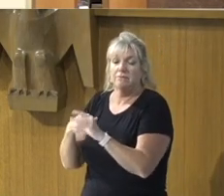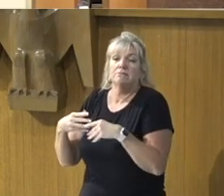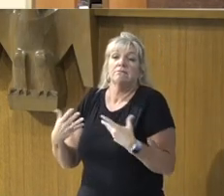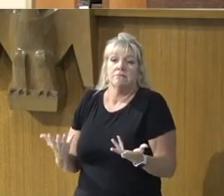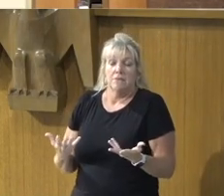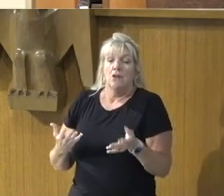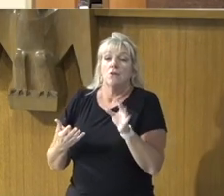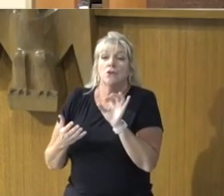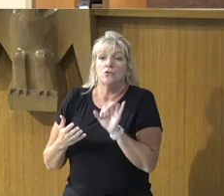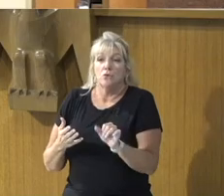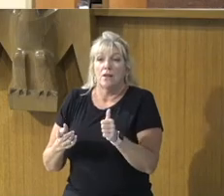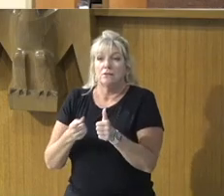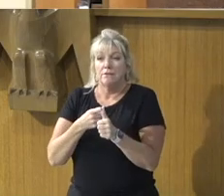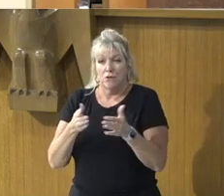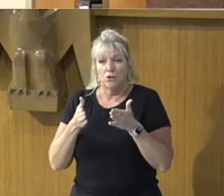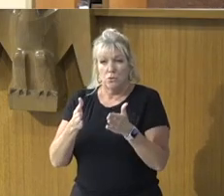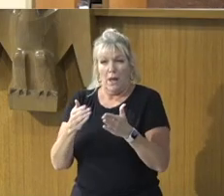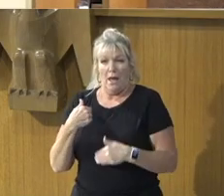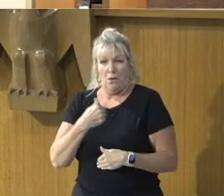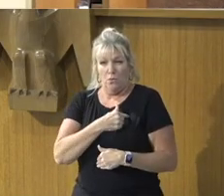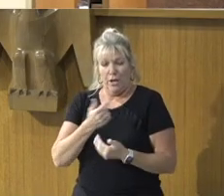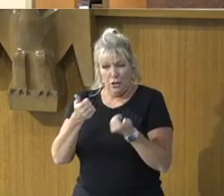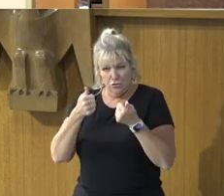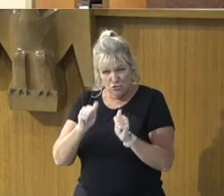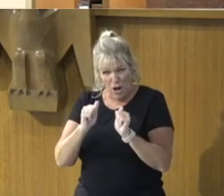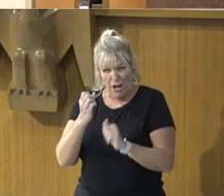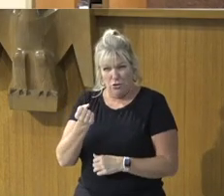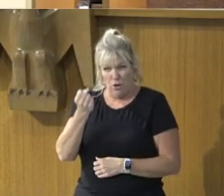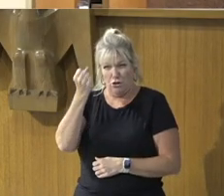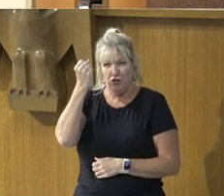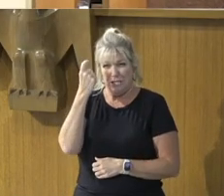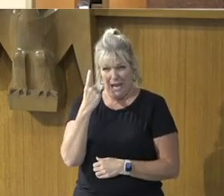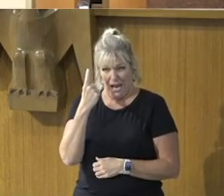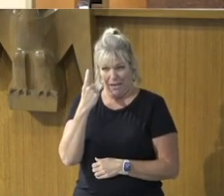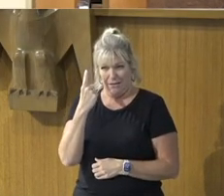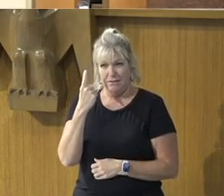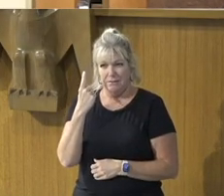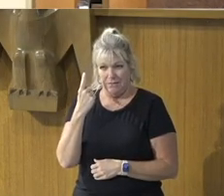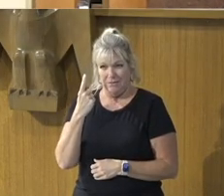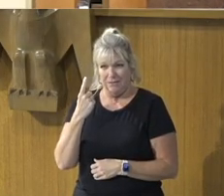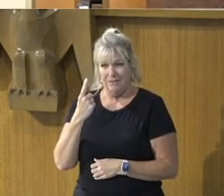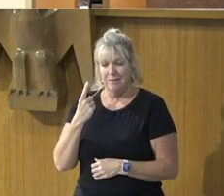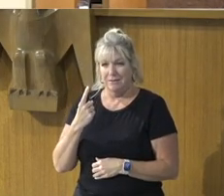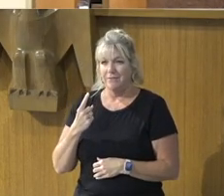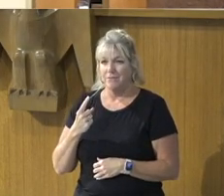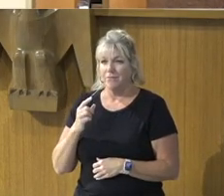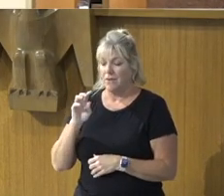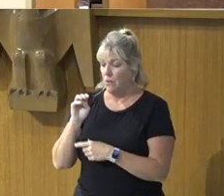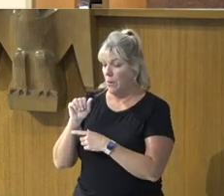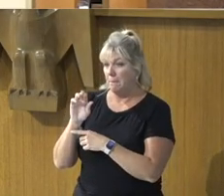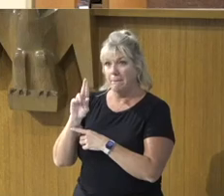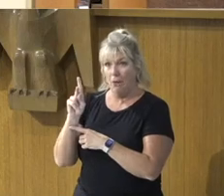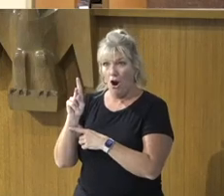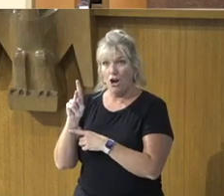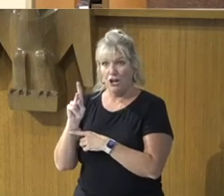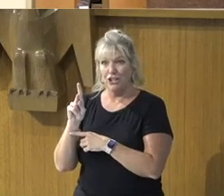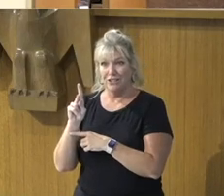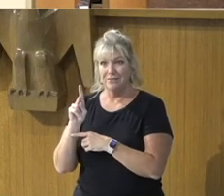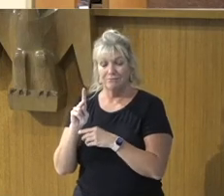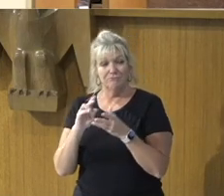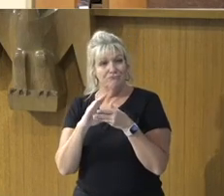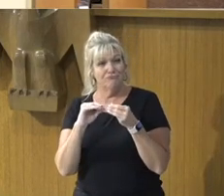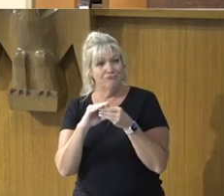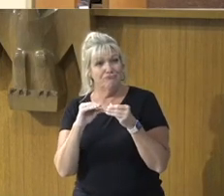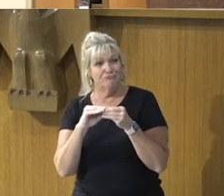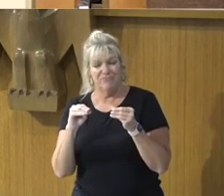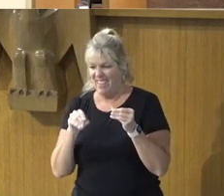way that we seek to understand the pathetic figure. Mark reports was brought by Jesus to the